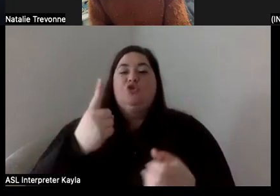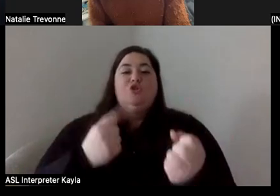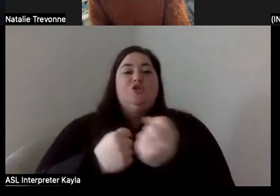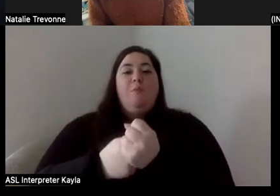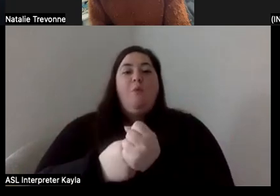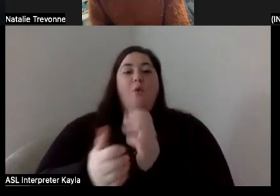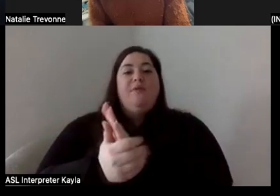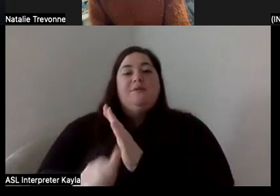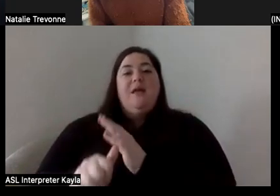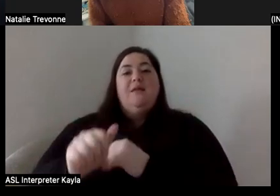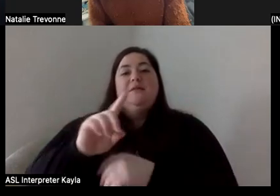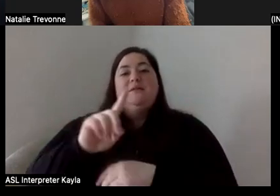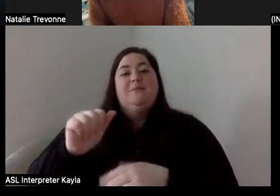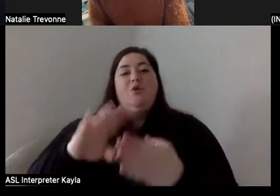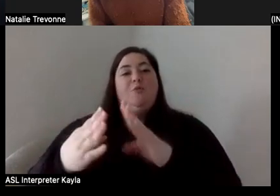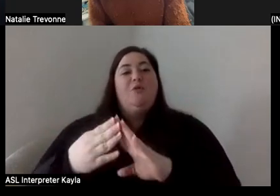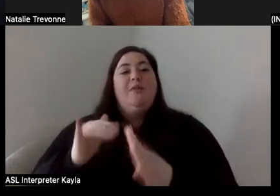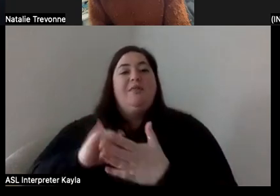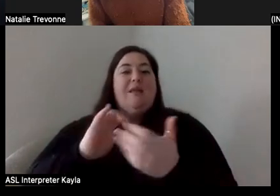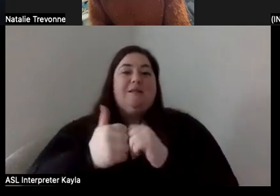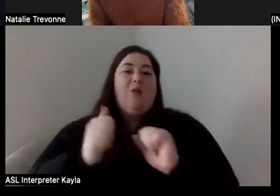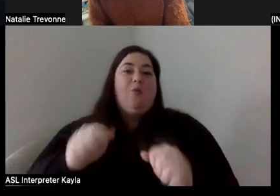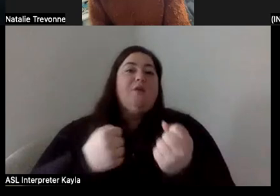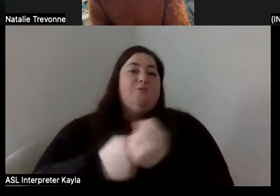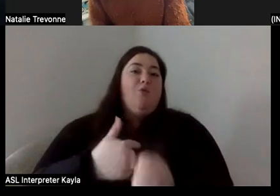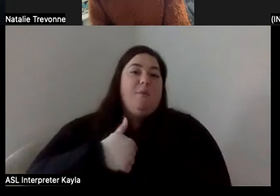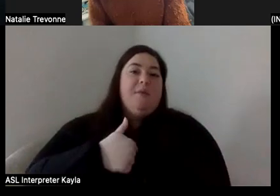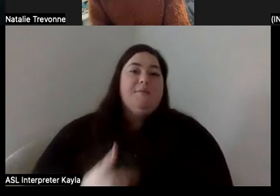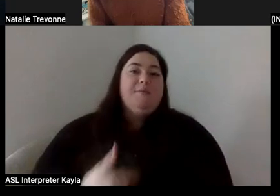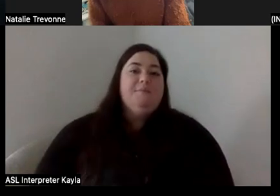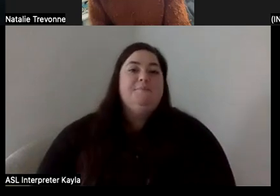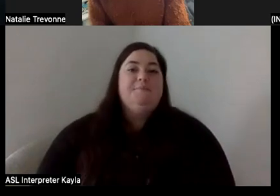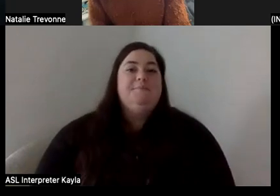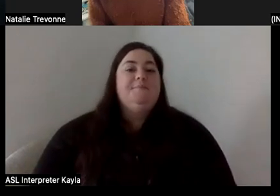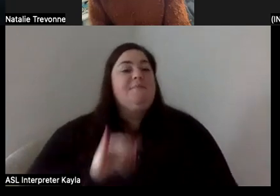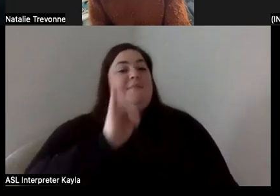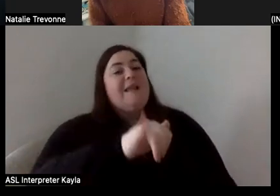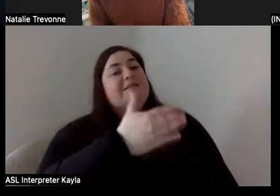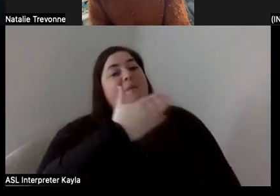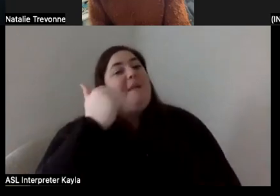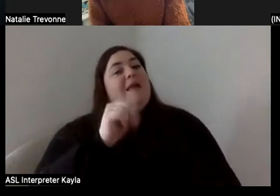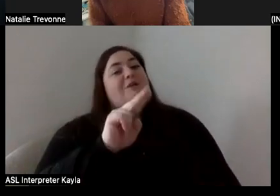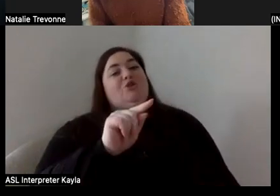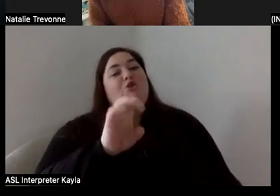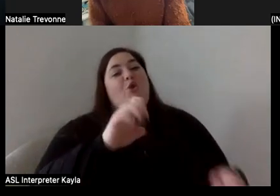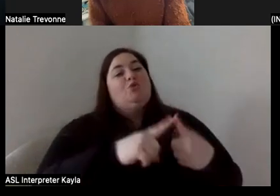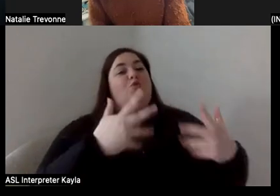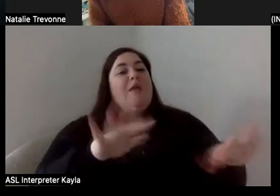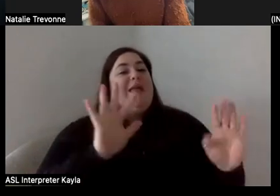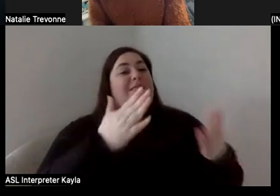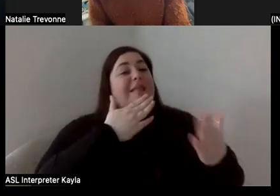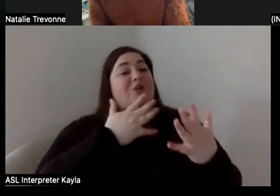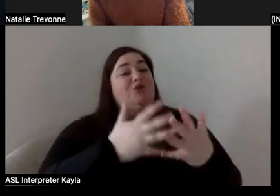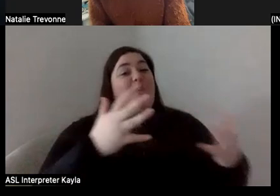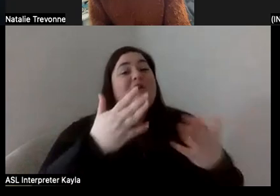talented disability community. That's how you can support me. That's the best note to end on. Thank you so much, Nick. Thank you so much,